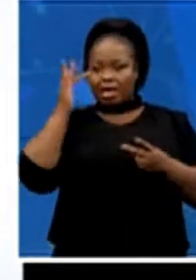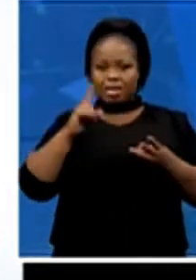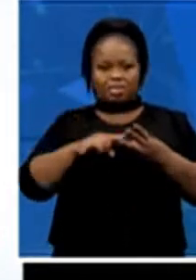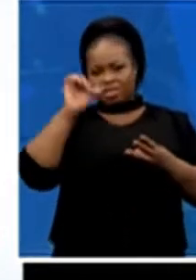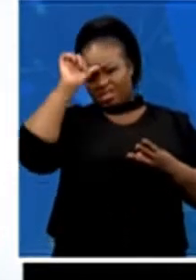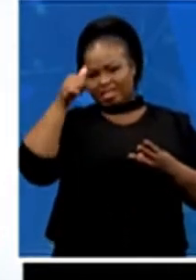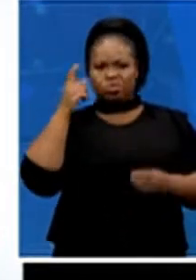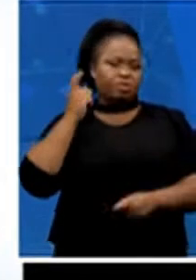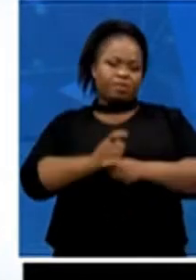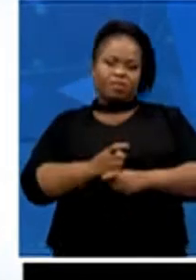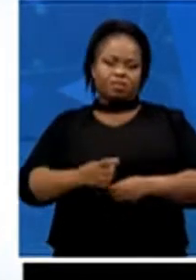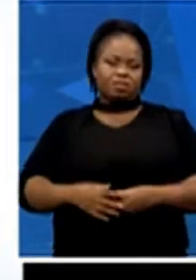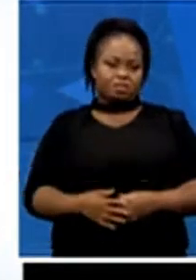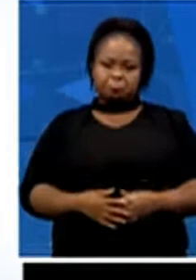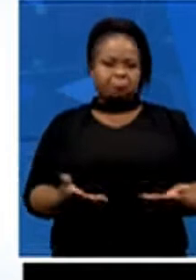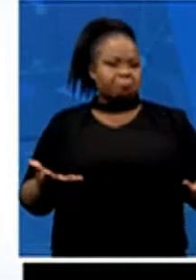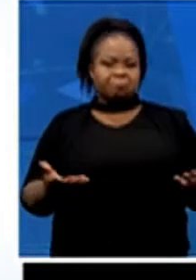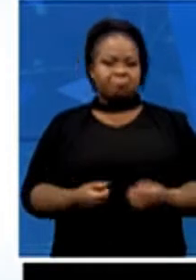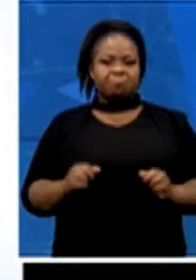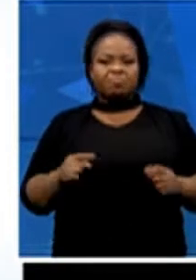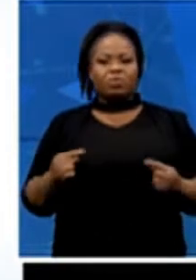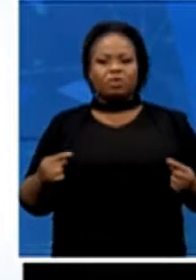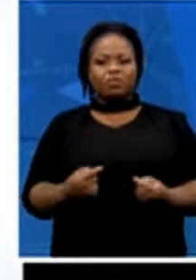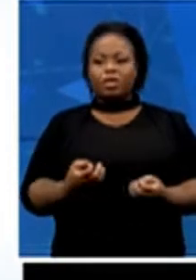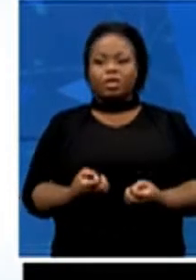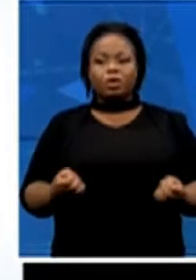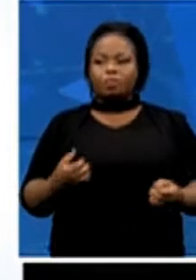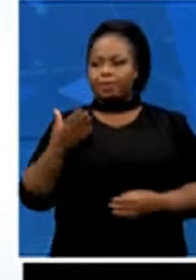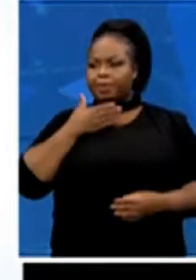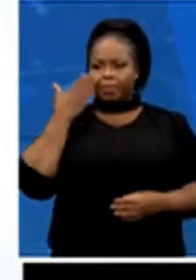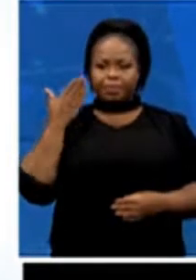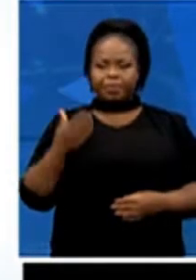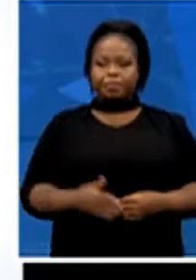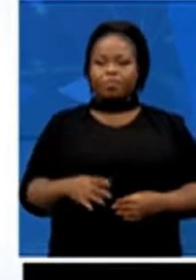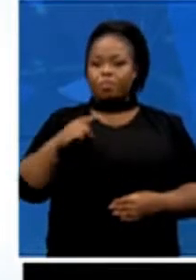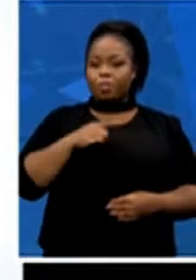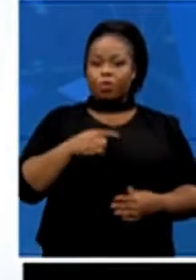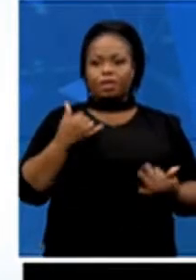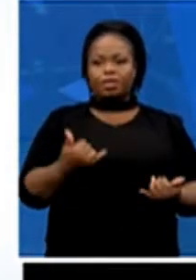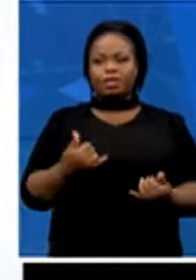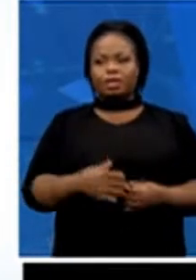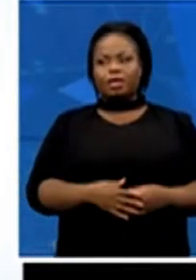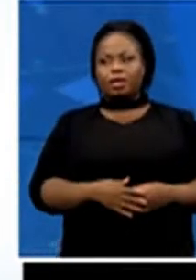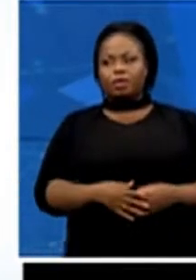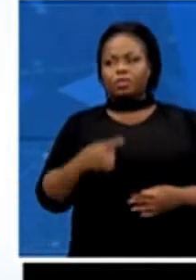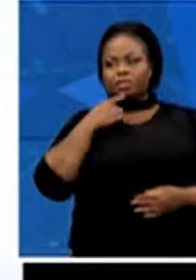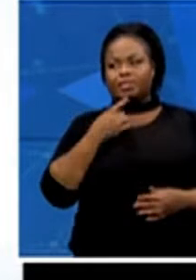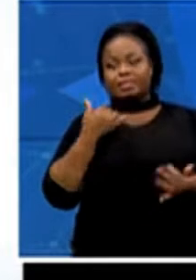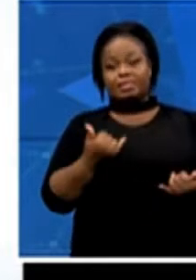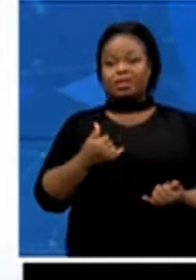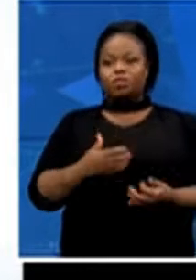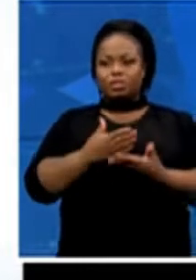of the equipment. And their parents had to make major sacrifices because of the expense of support.